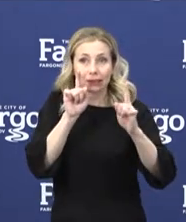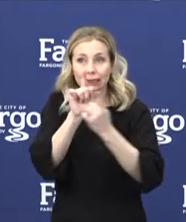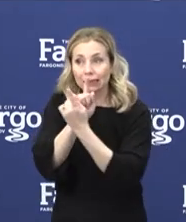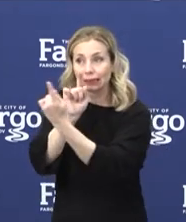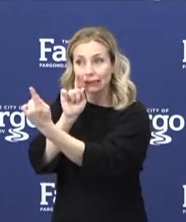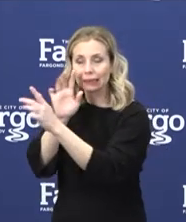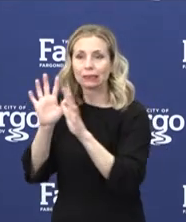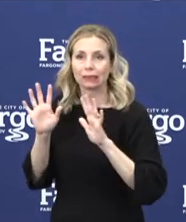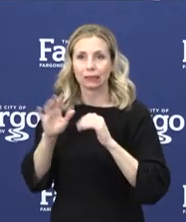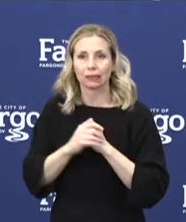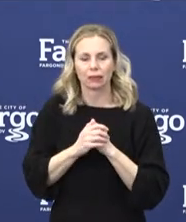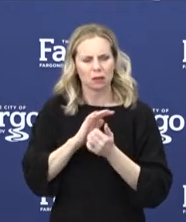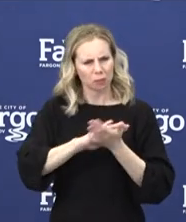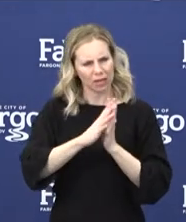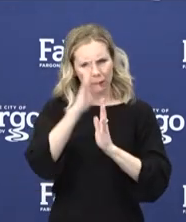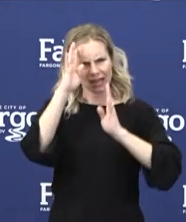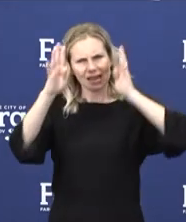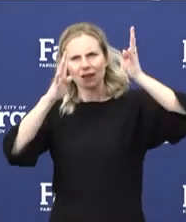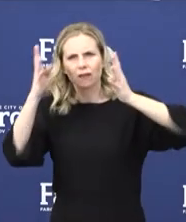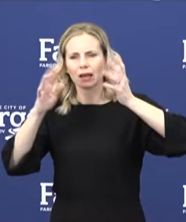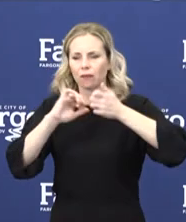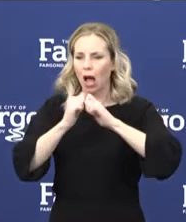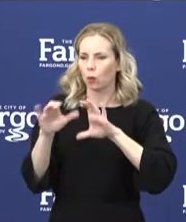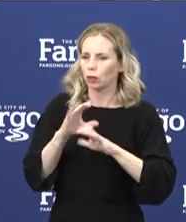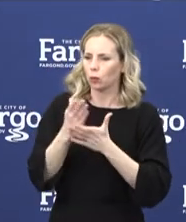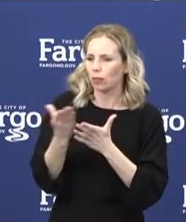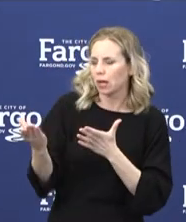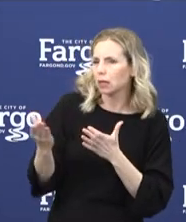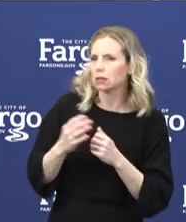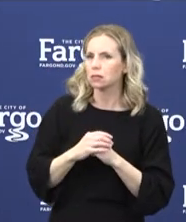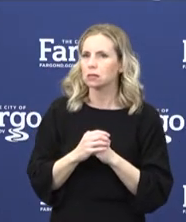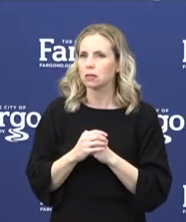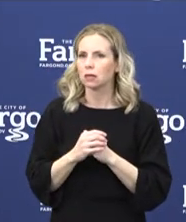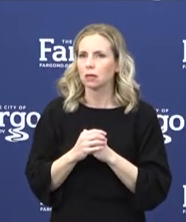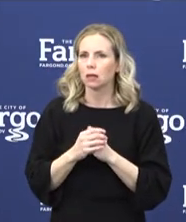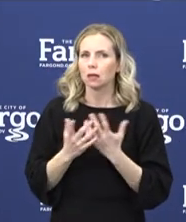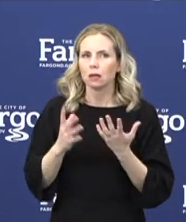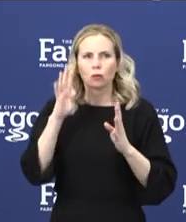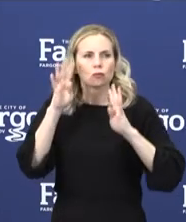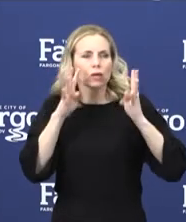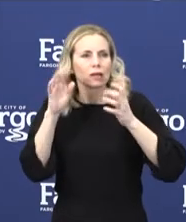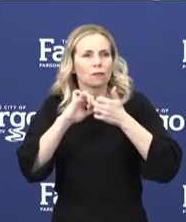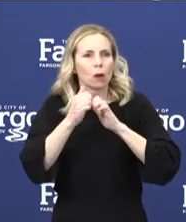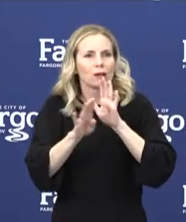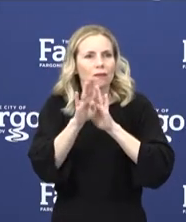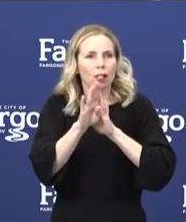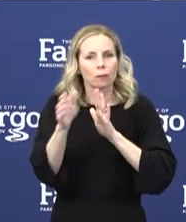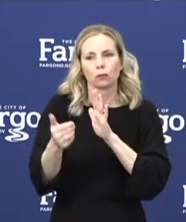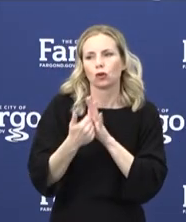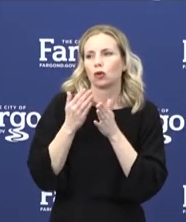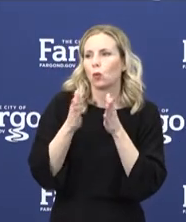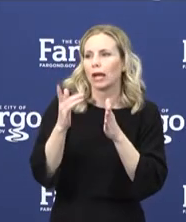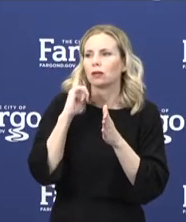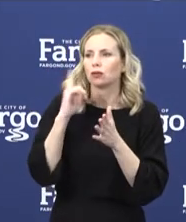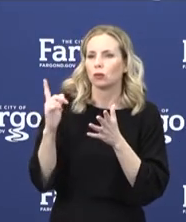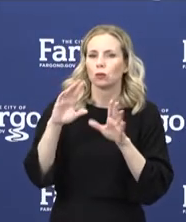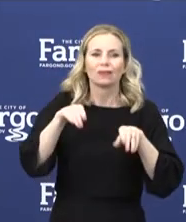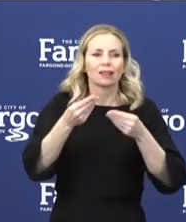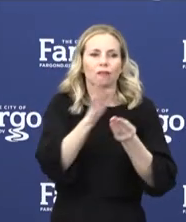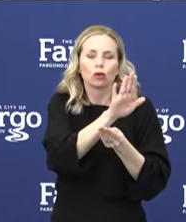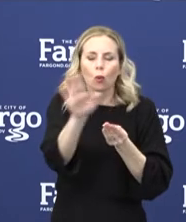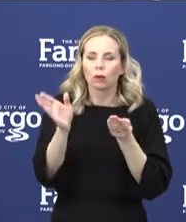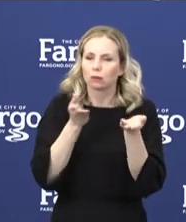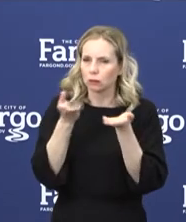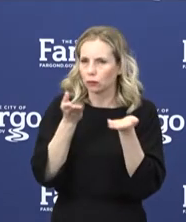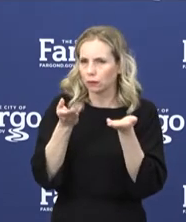being innovative in how we do things and be creative in developing new ways to deliver the services that you provide.